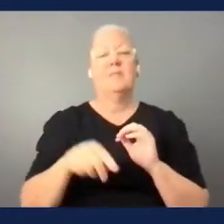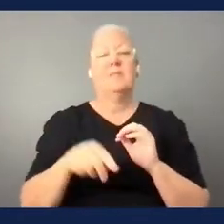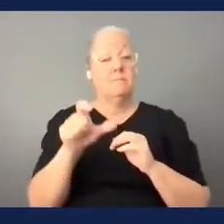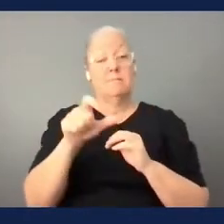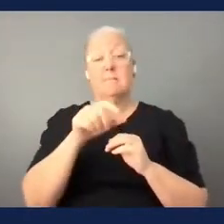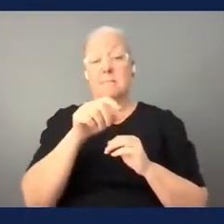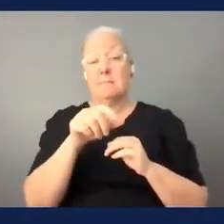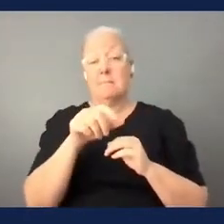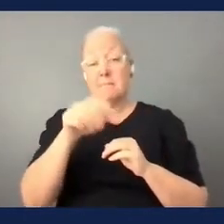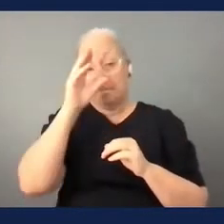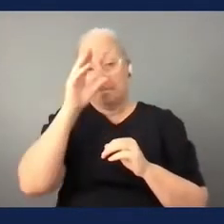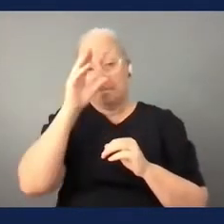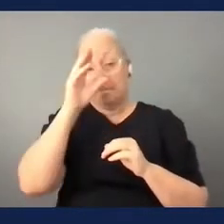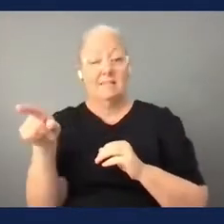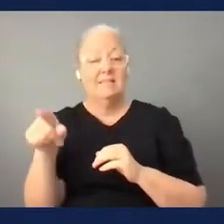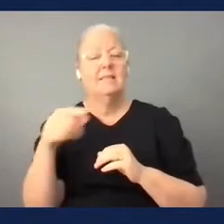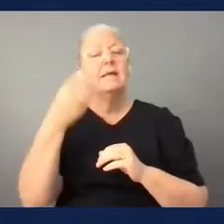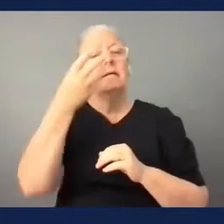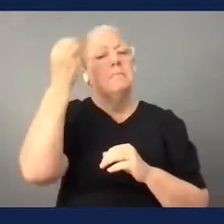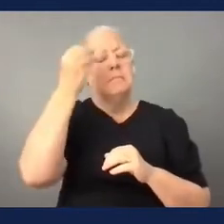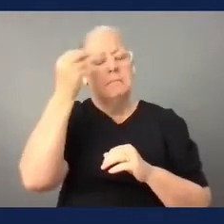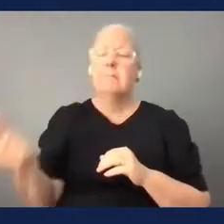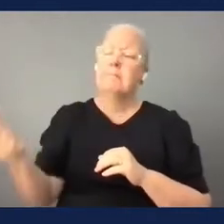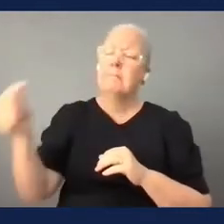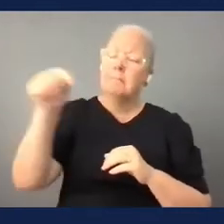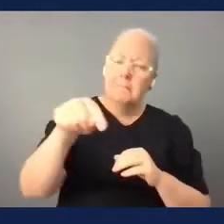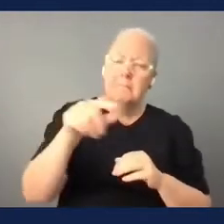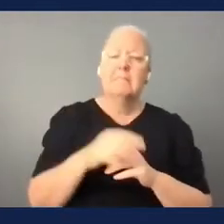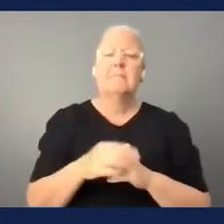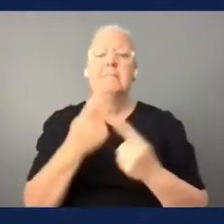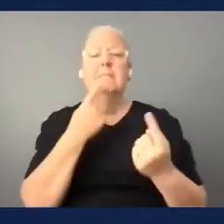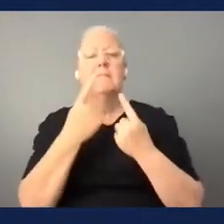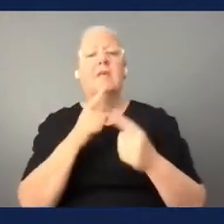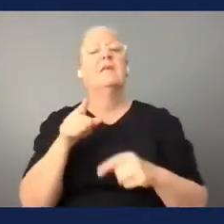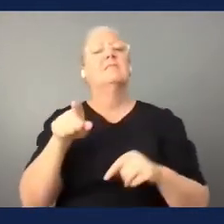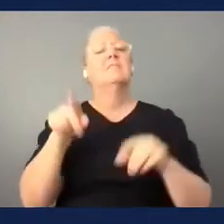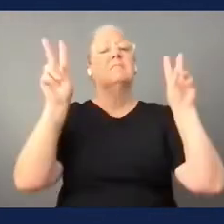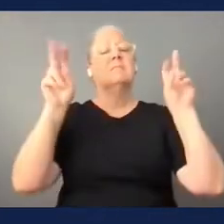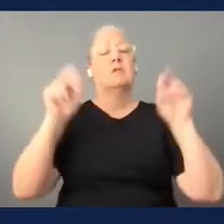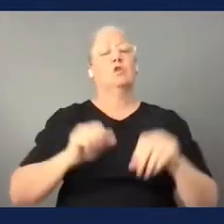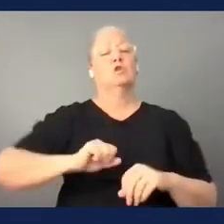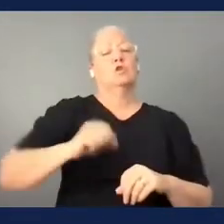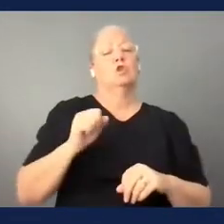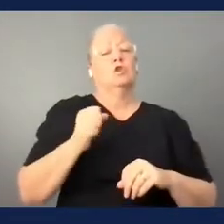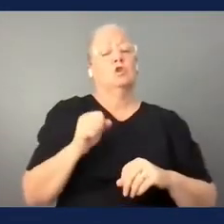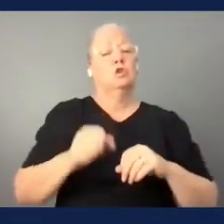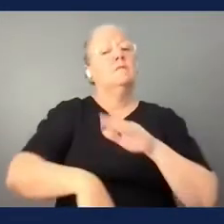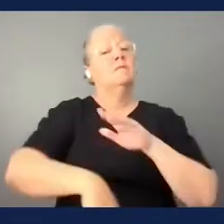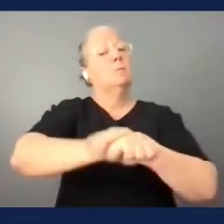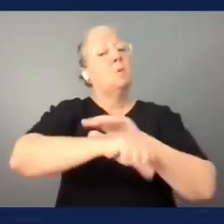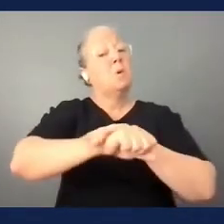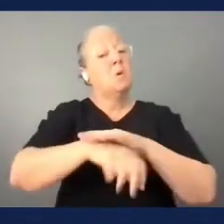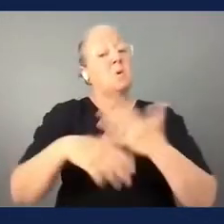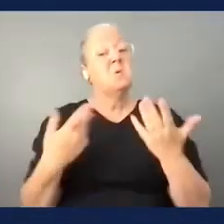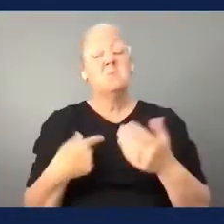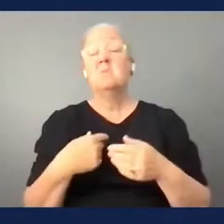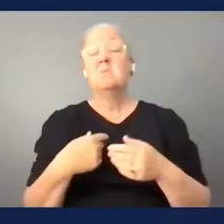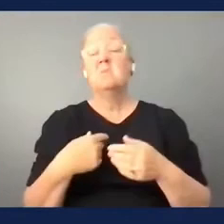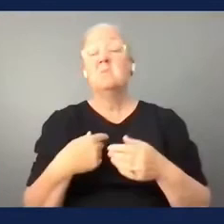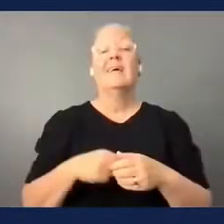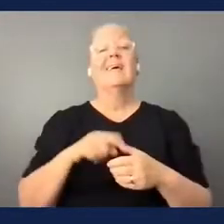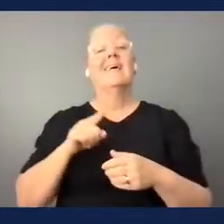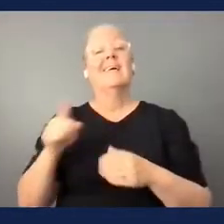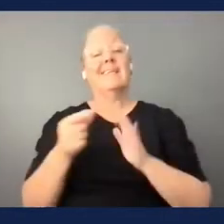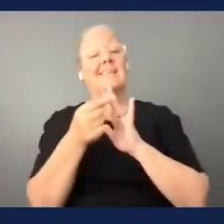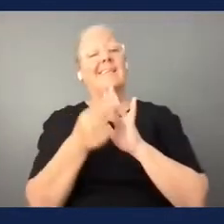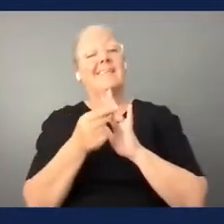along to one of them and the discussion the topic was scottish football so we spoke about scottish football his wife had passed away and he was being